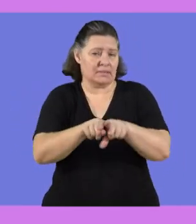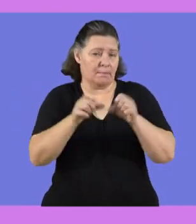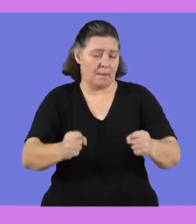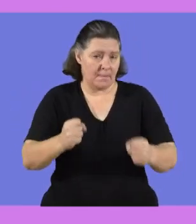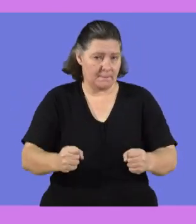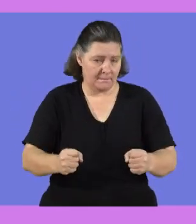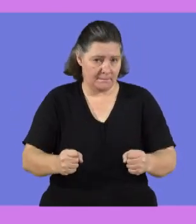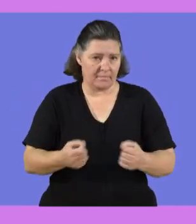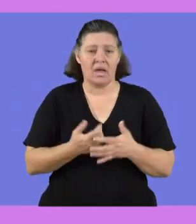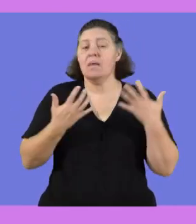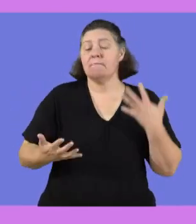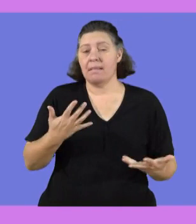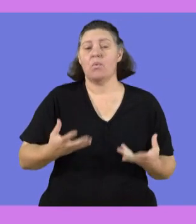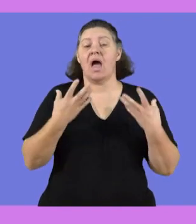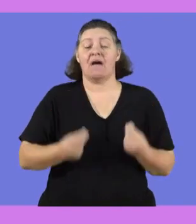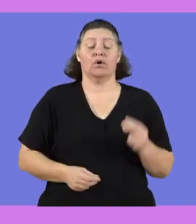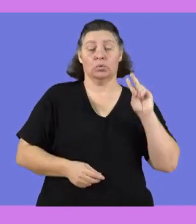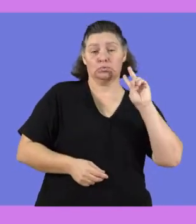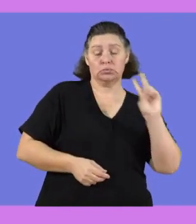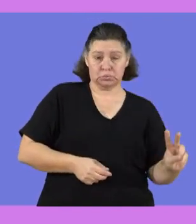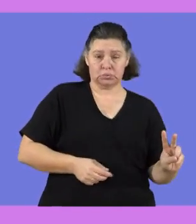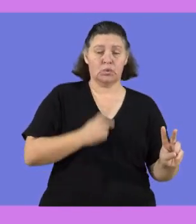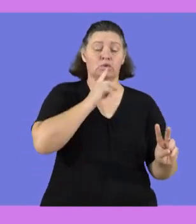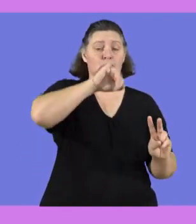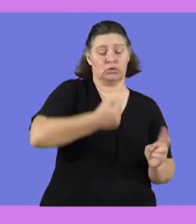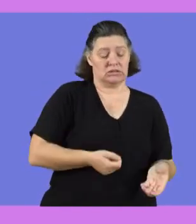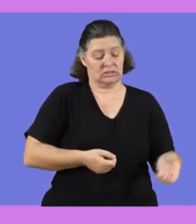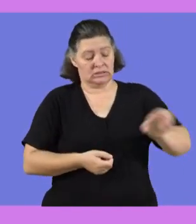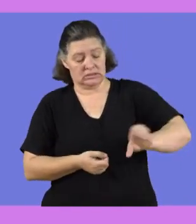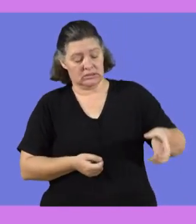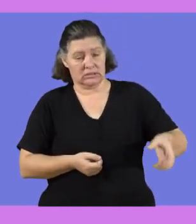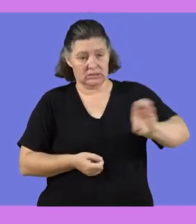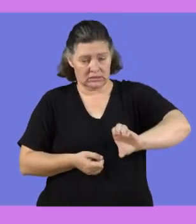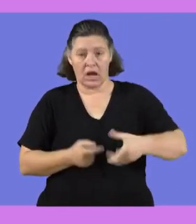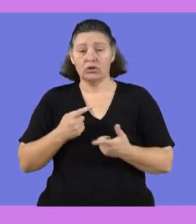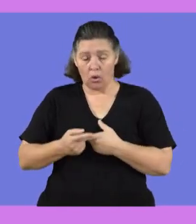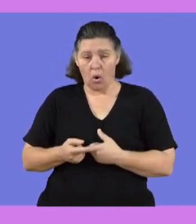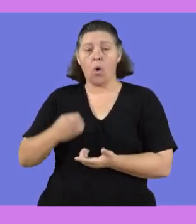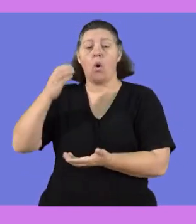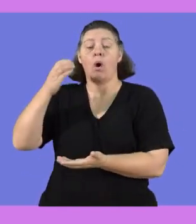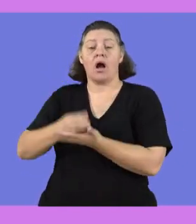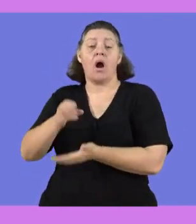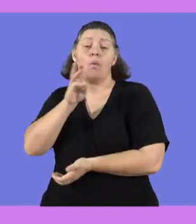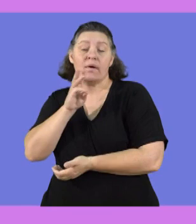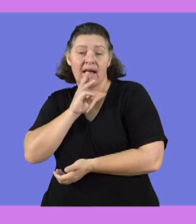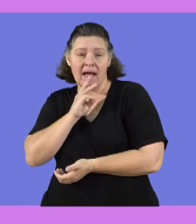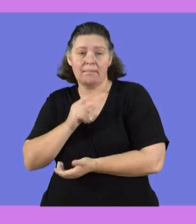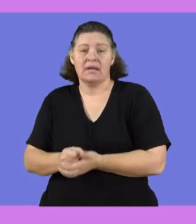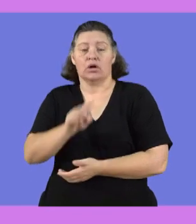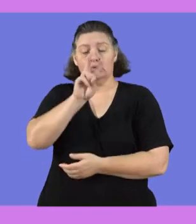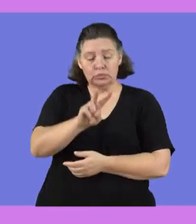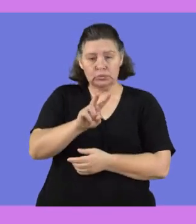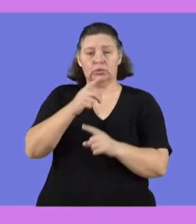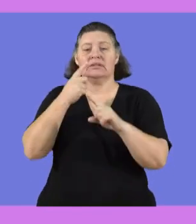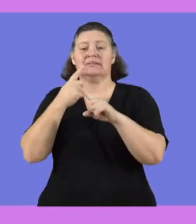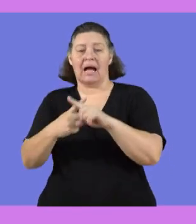water. What if we are having two? Then to get the number of glasses of water, we will take